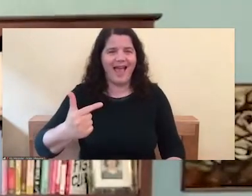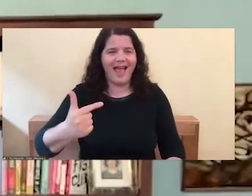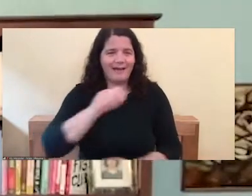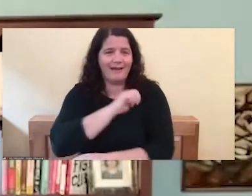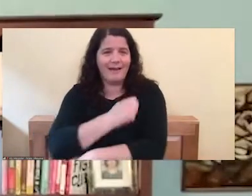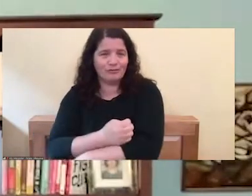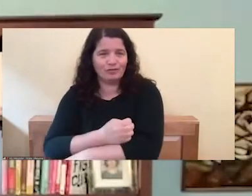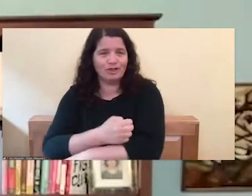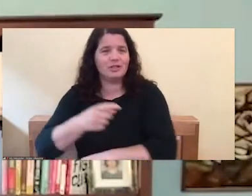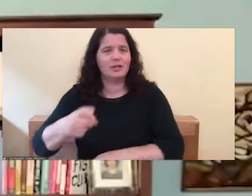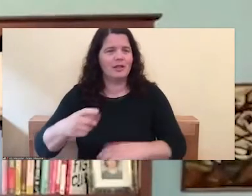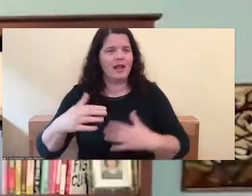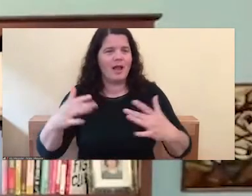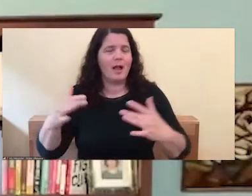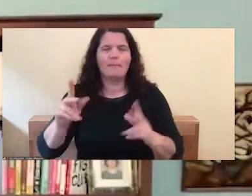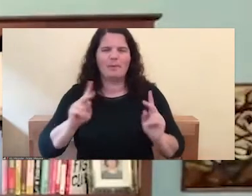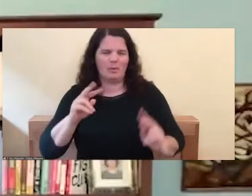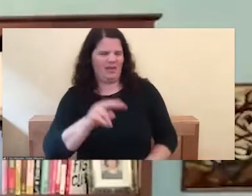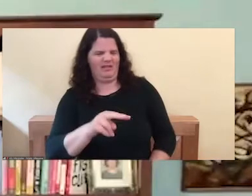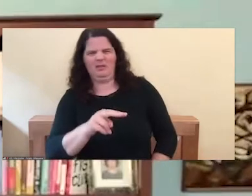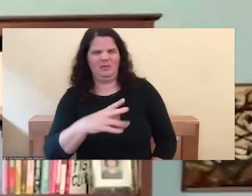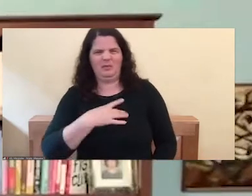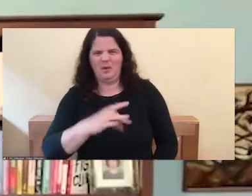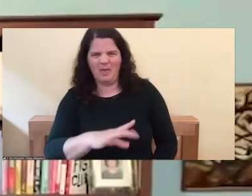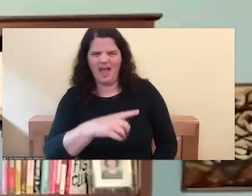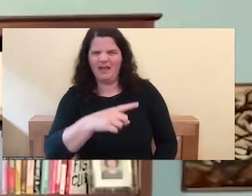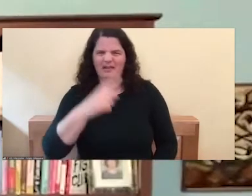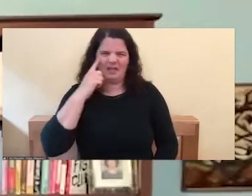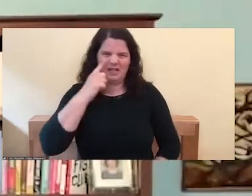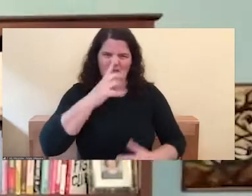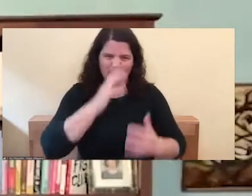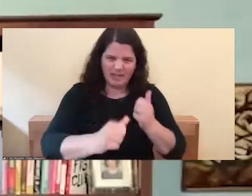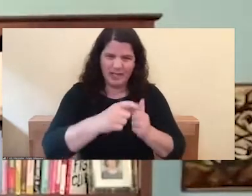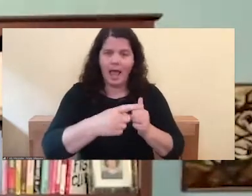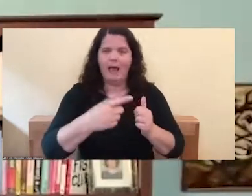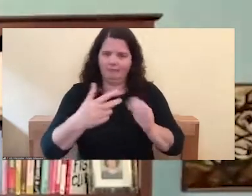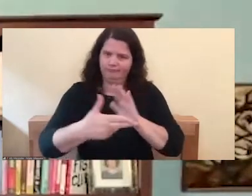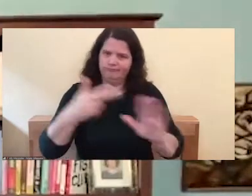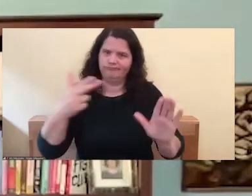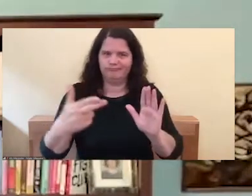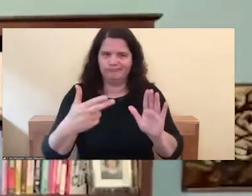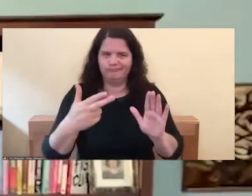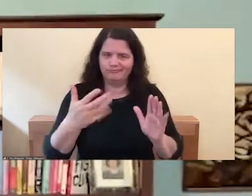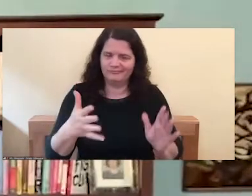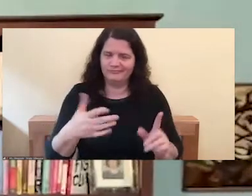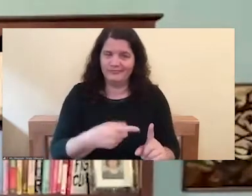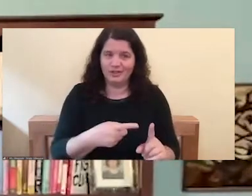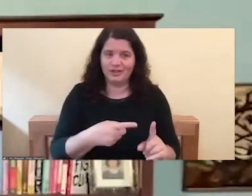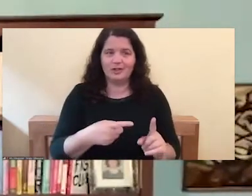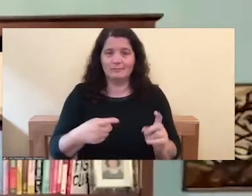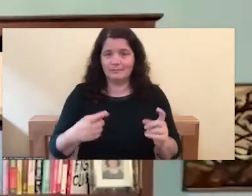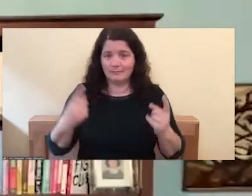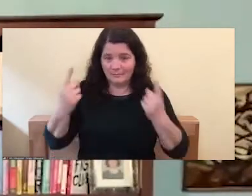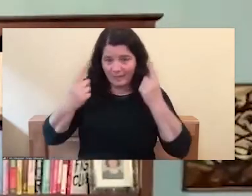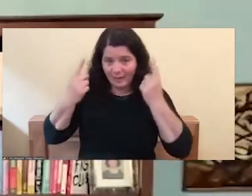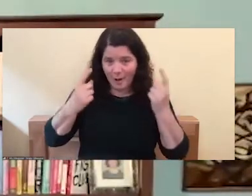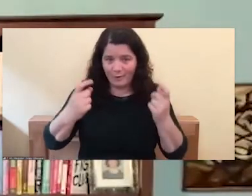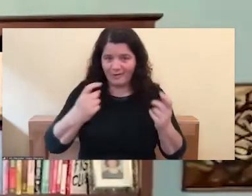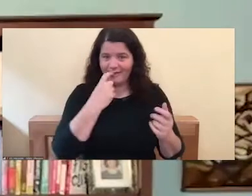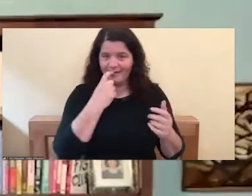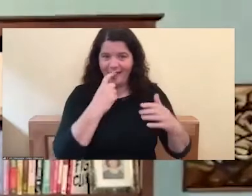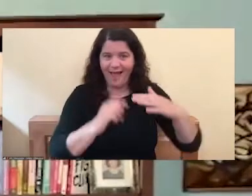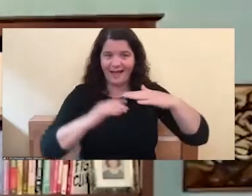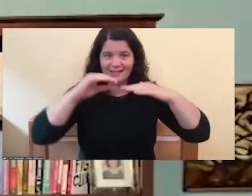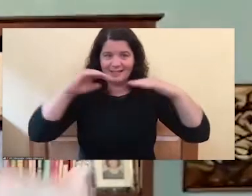people don't like her, they think she's mean, they call her names. And that harm, you wonder why there's a glass ceiling? It's because we